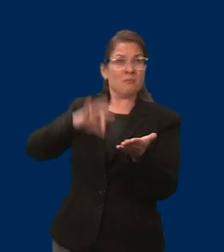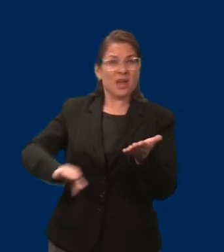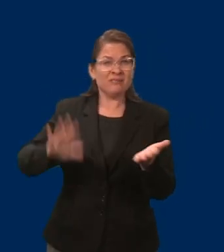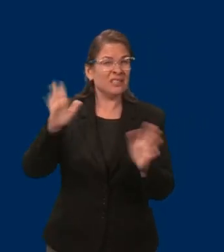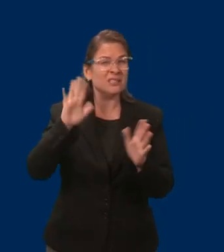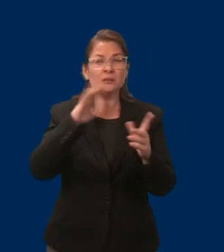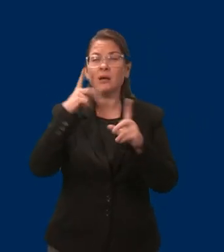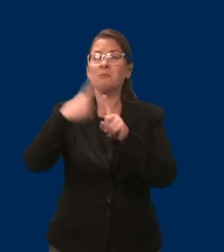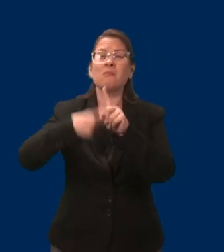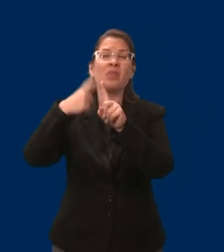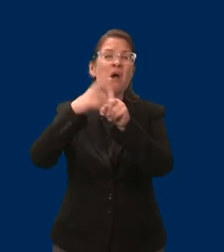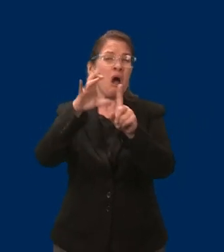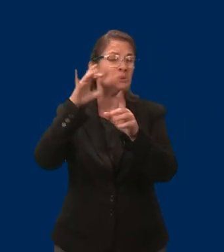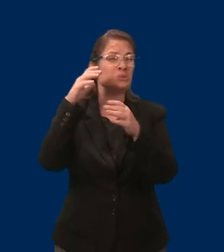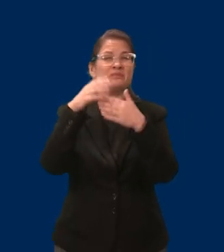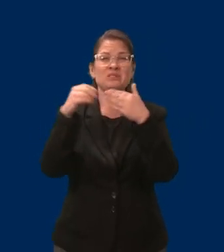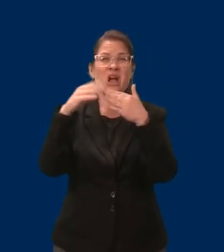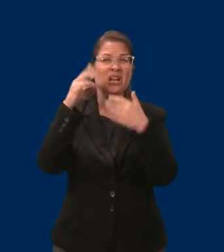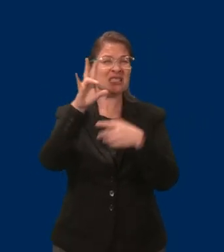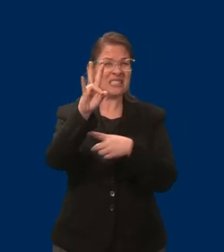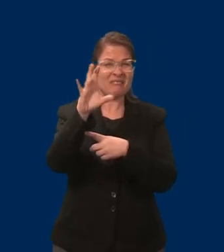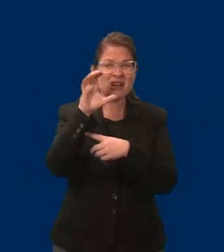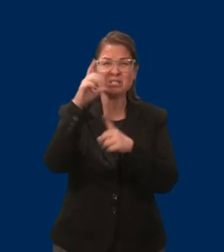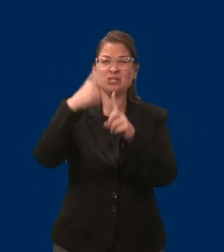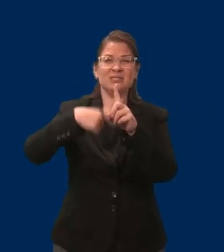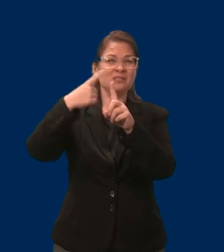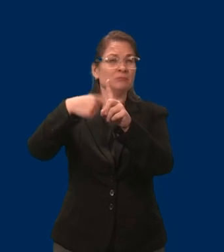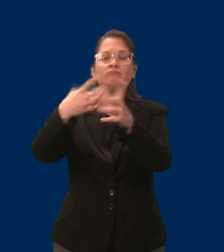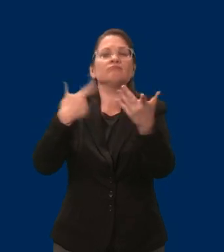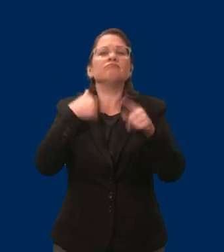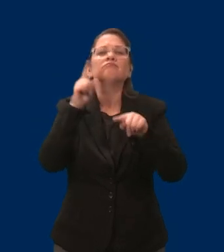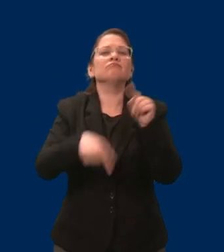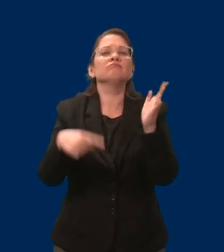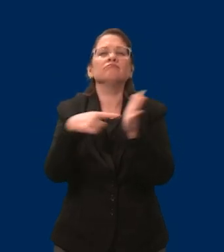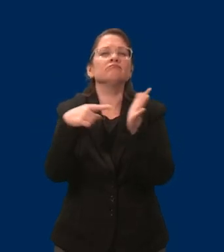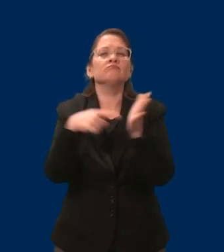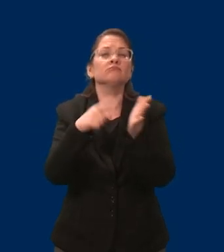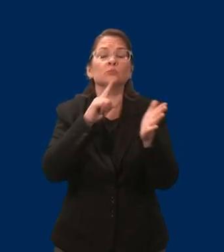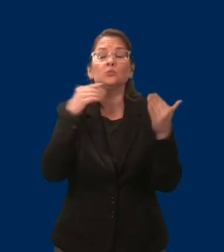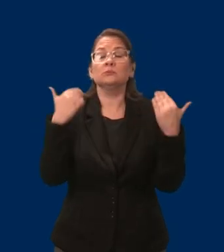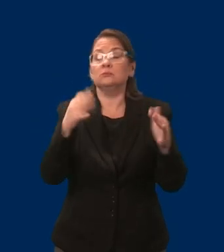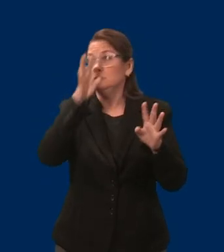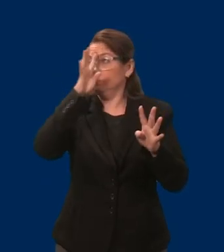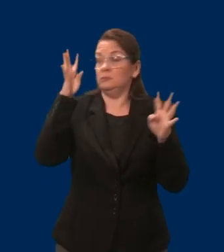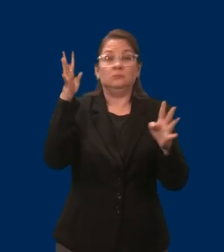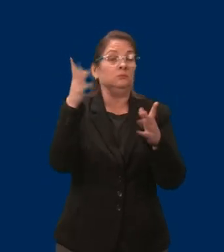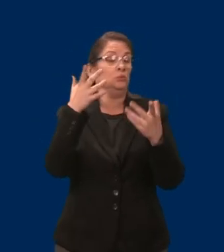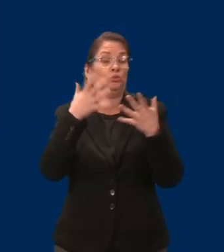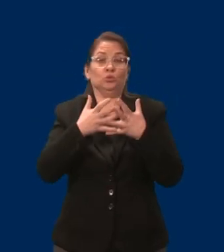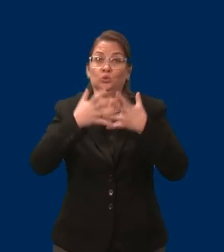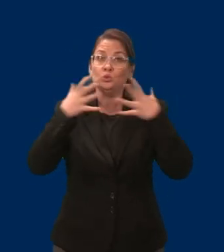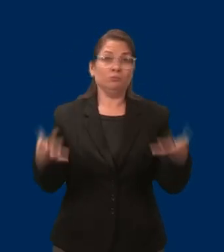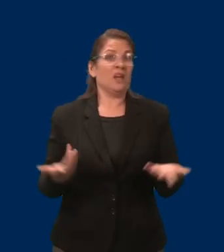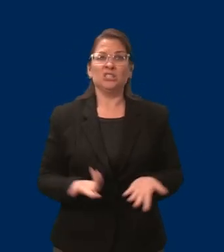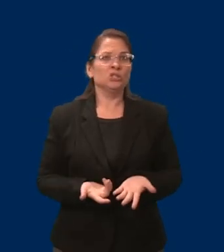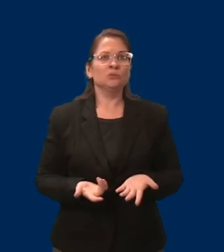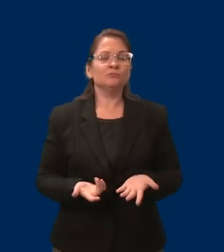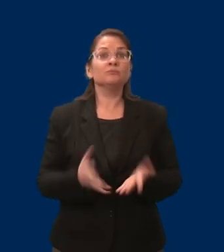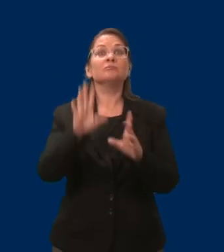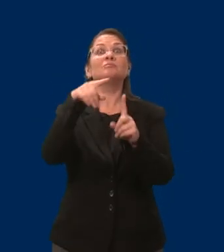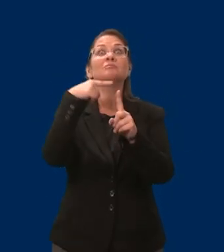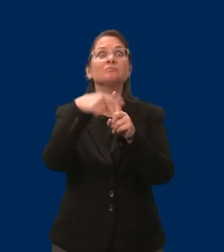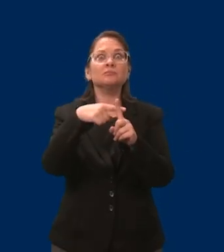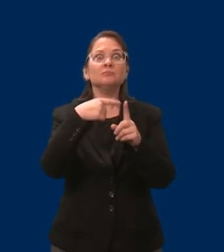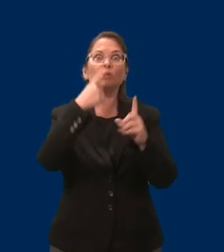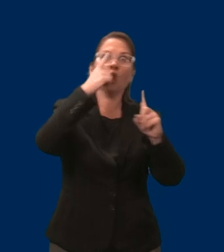and still be able to afford the basic things like rent and food. It became clear to me that I would be